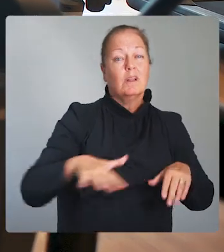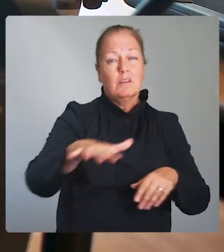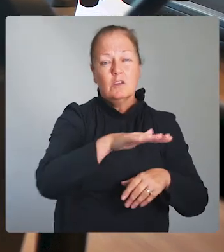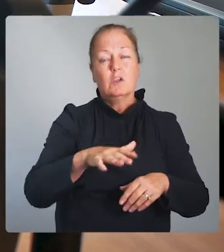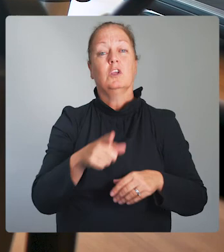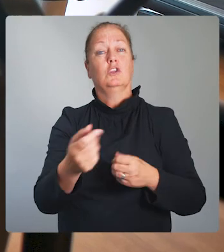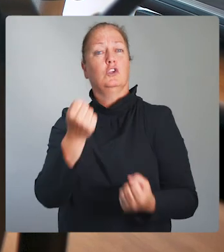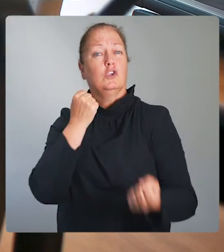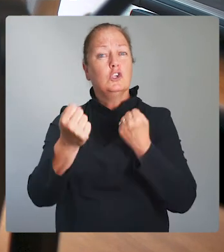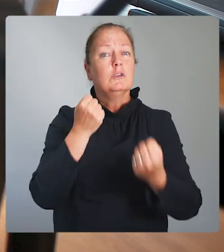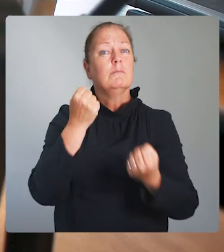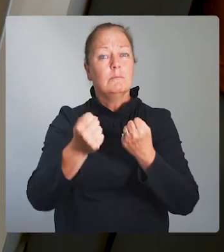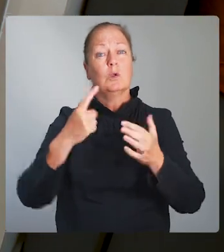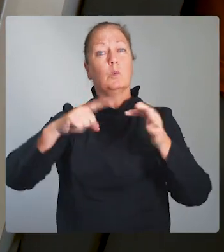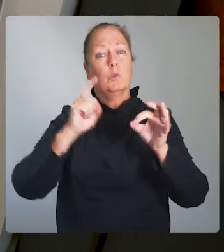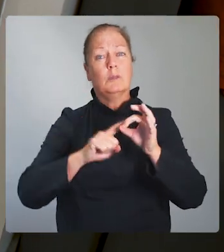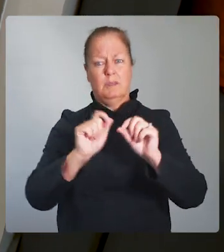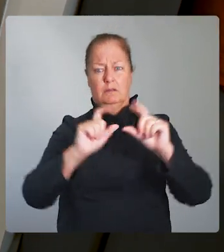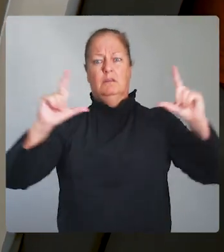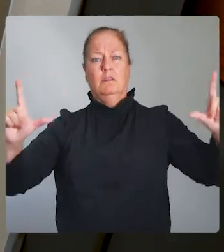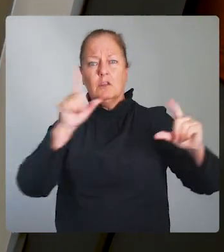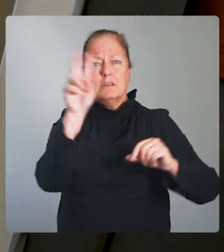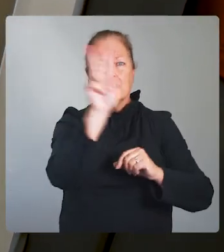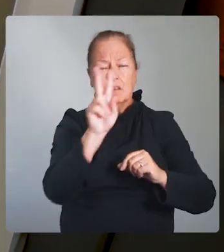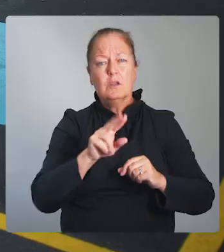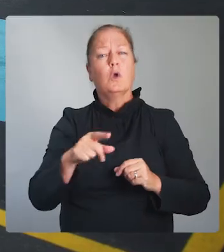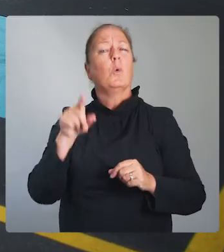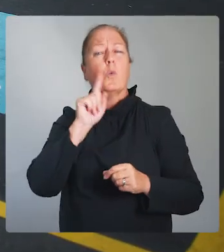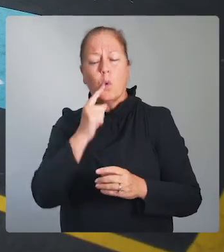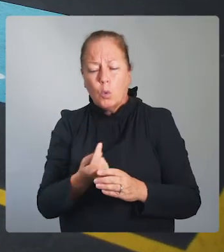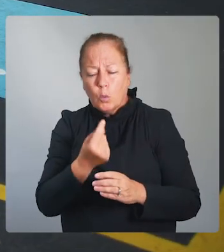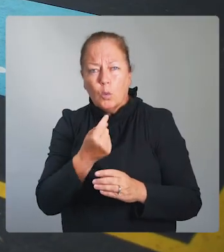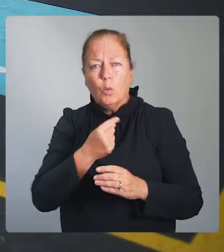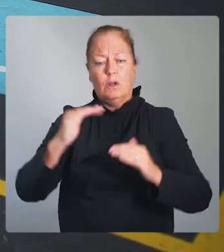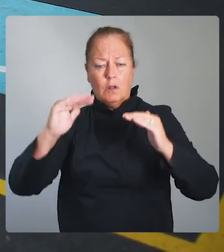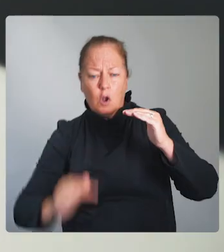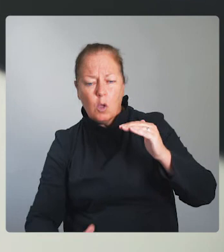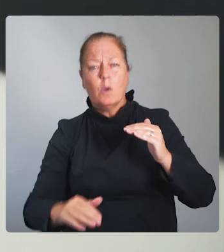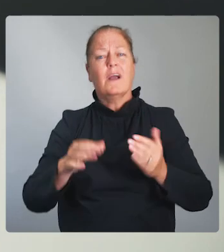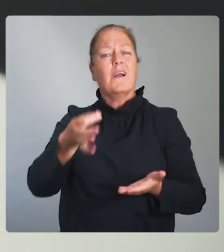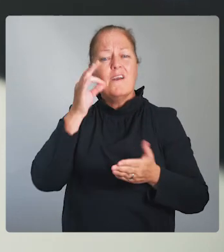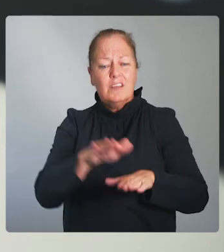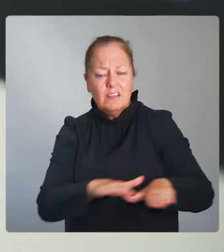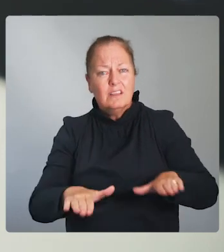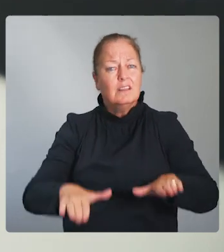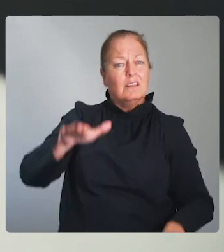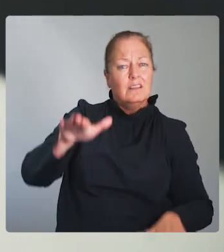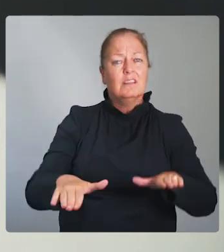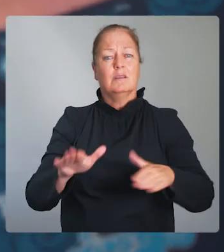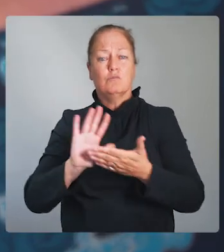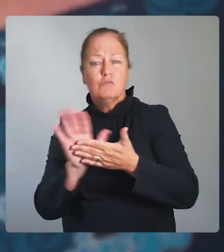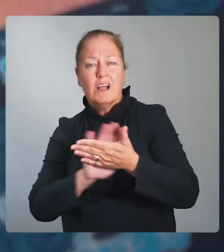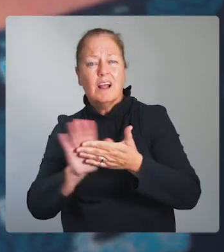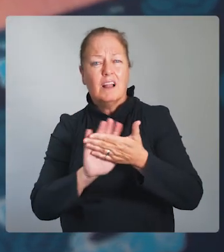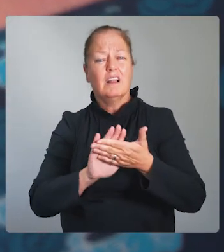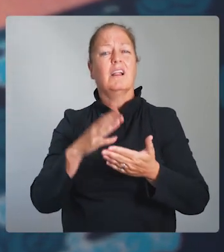equipment with large screens, lowered drinking fountains, reception desk and cafe counter, braille signage, hearing assistance,